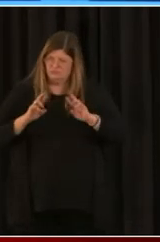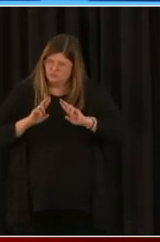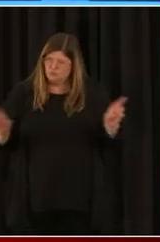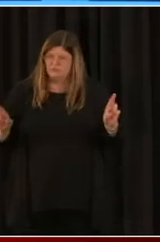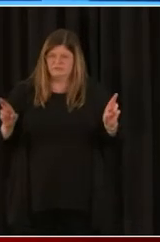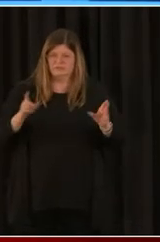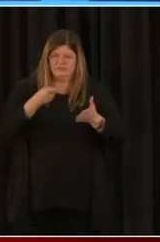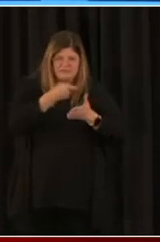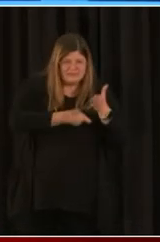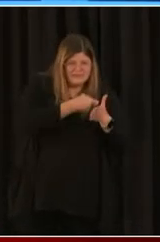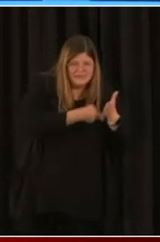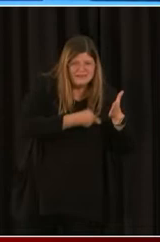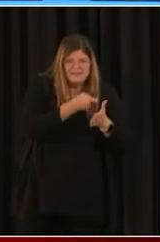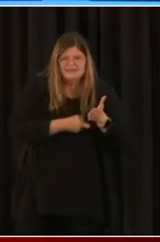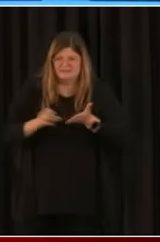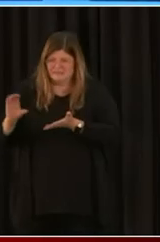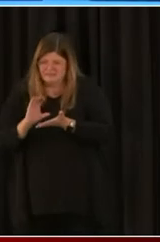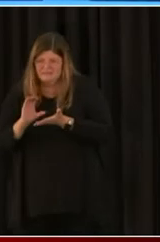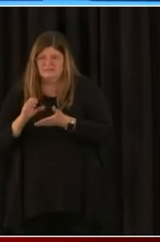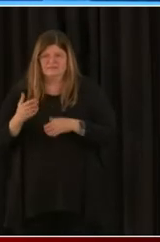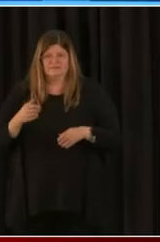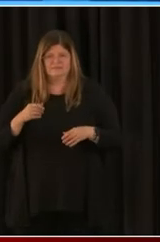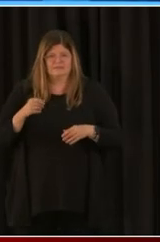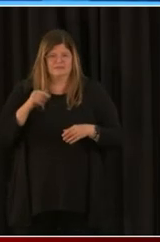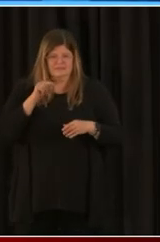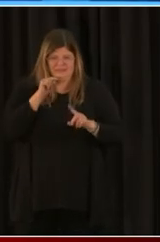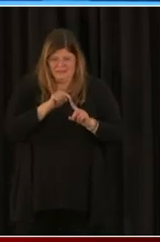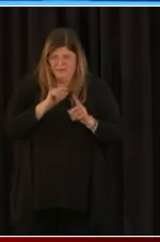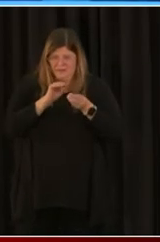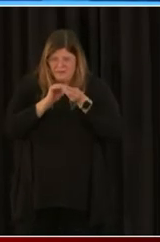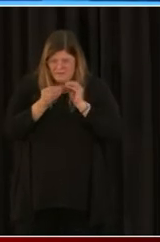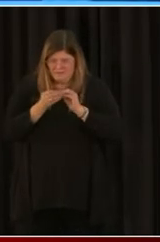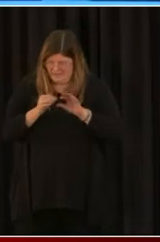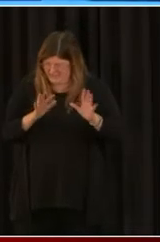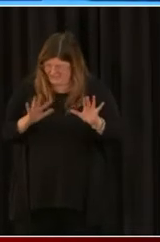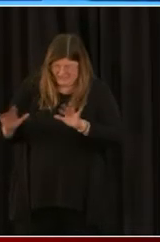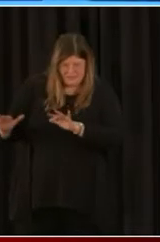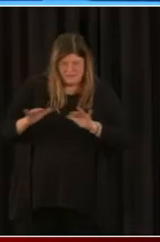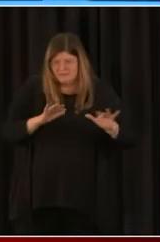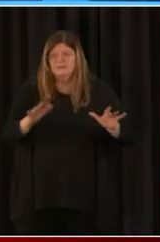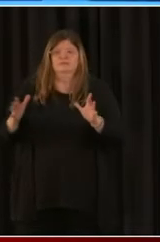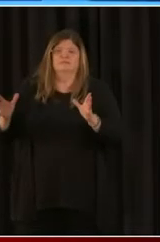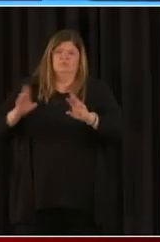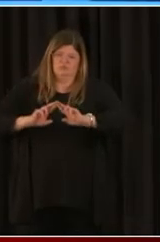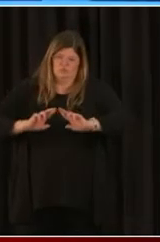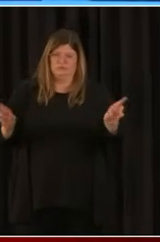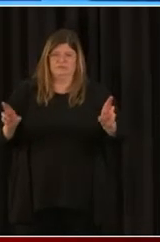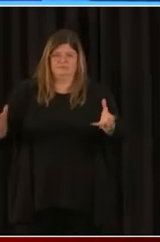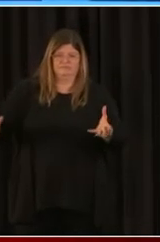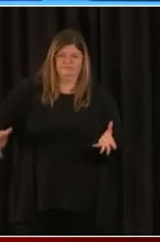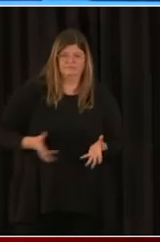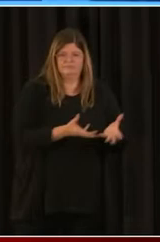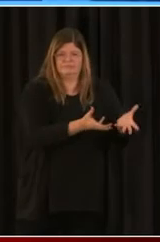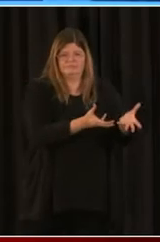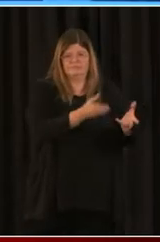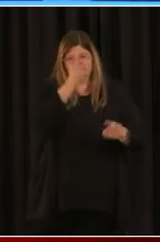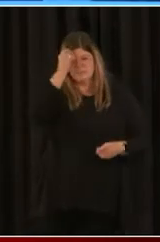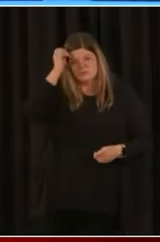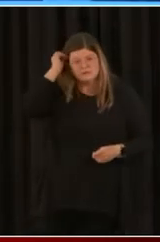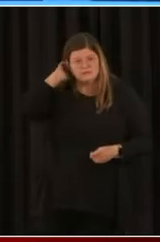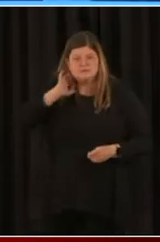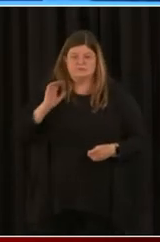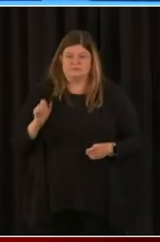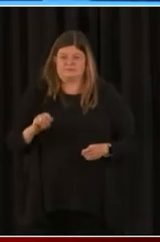The lenders, we are preparing for this. We plan to be working until the guidance has been released. We are still